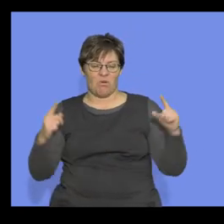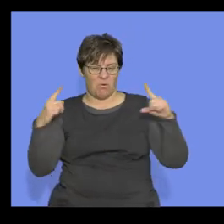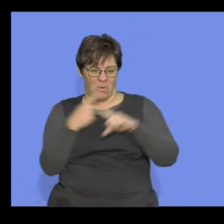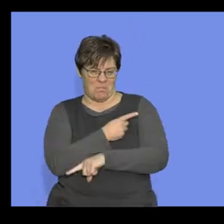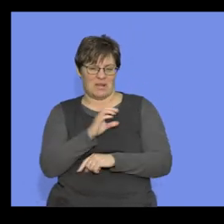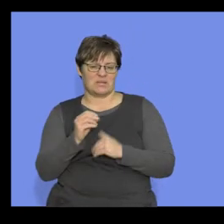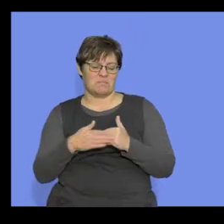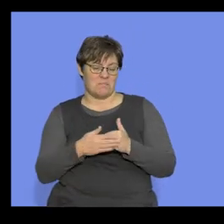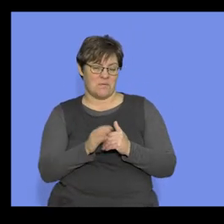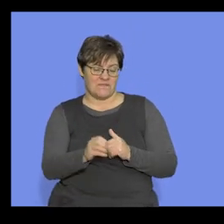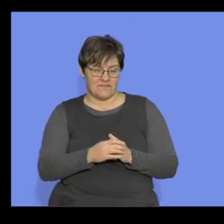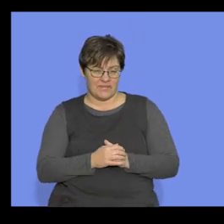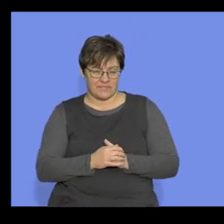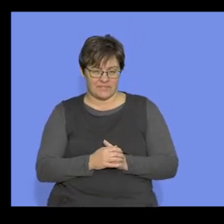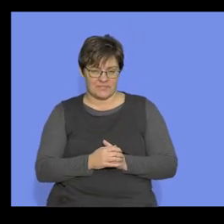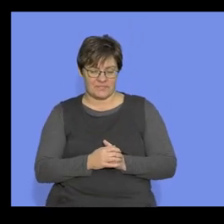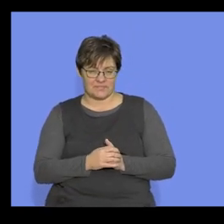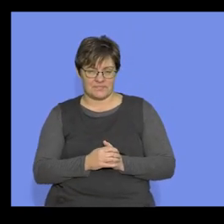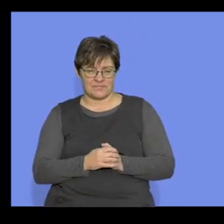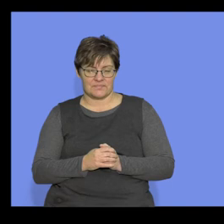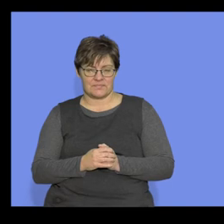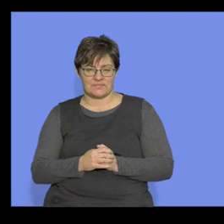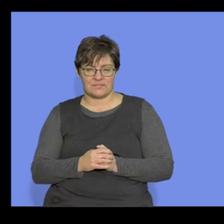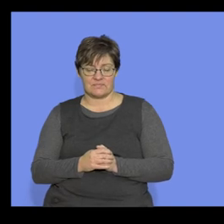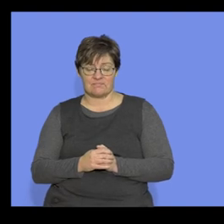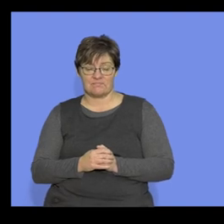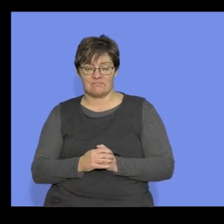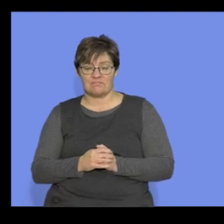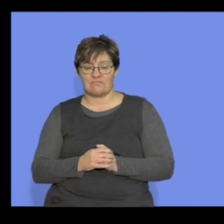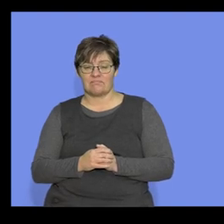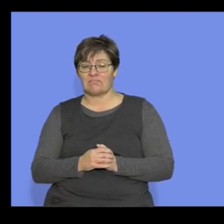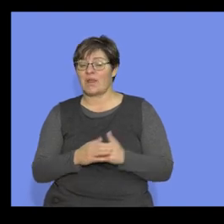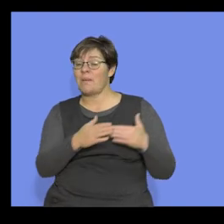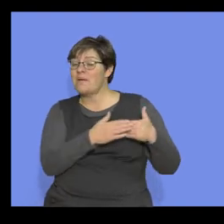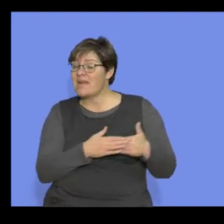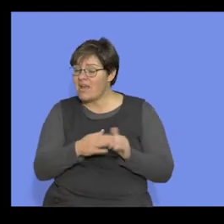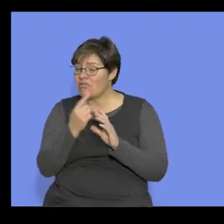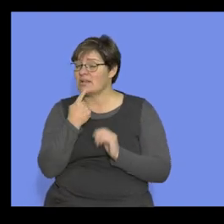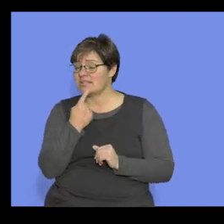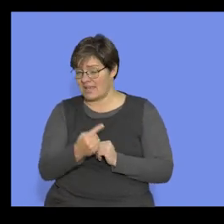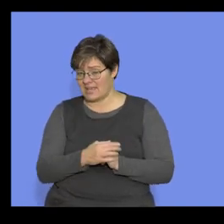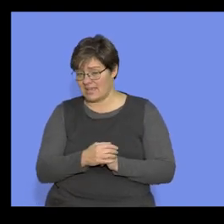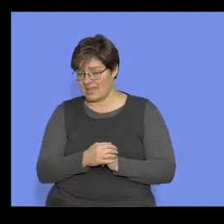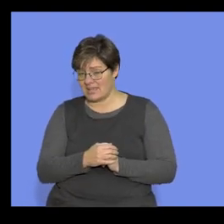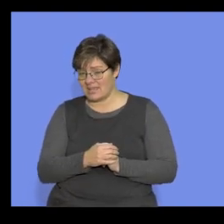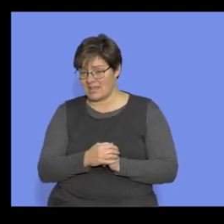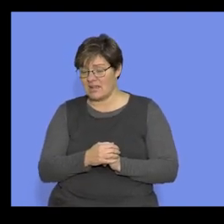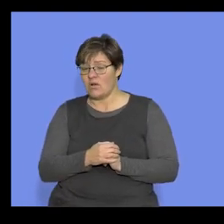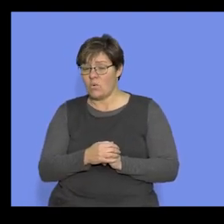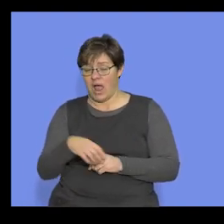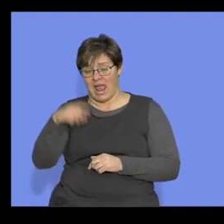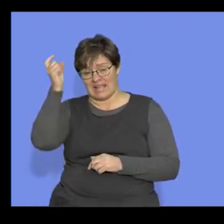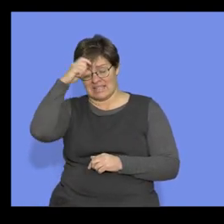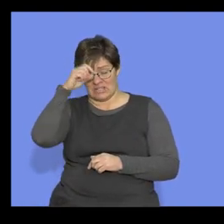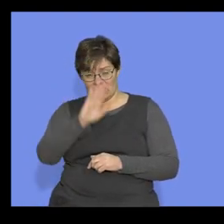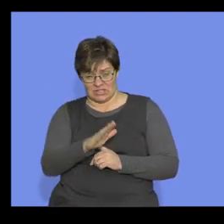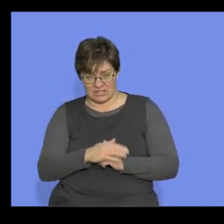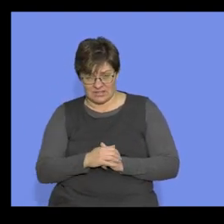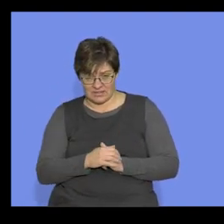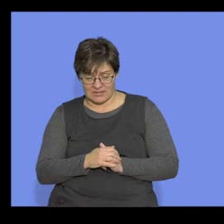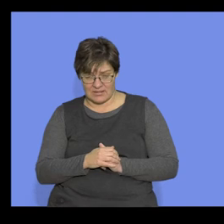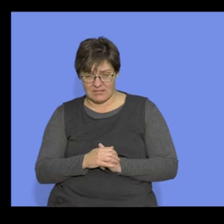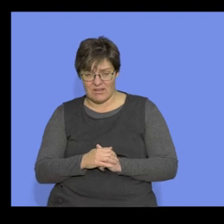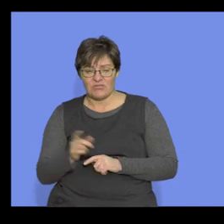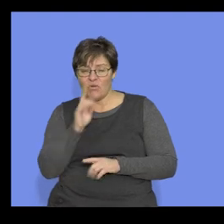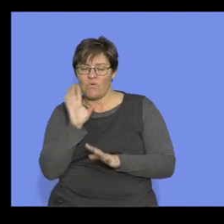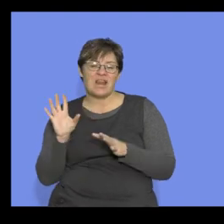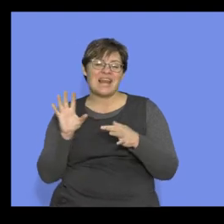and more complex cranium. be careful be what you say about intelligence.